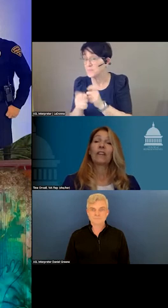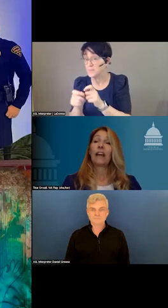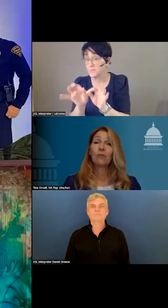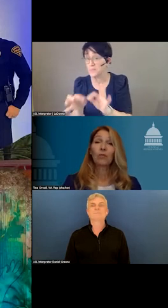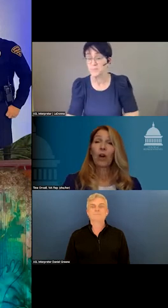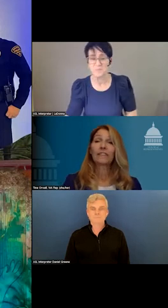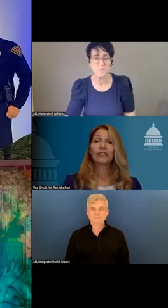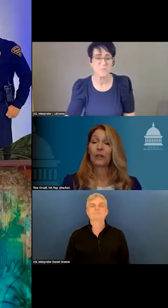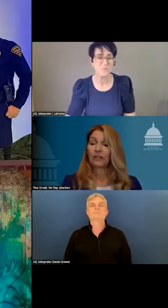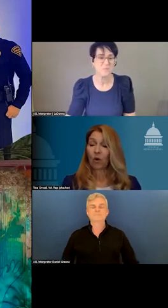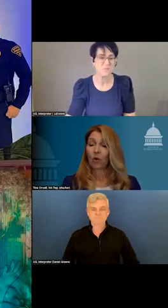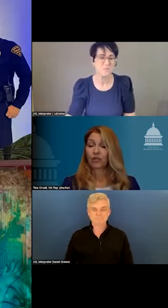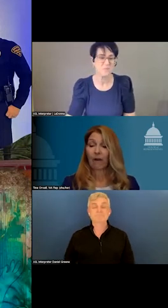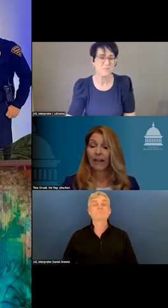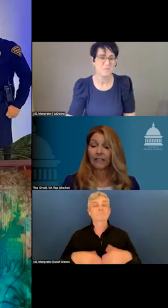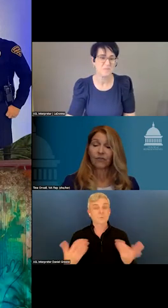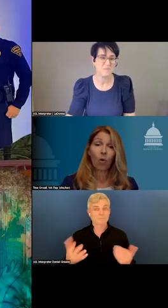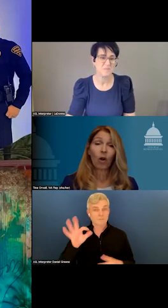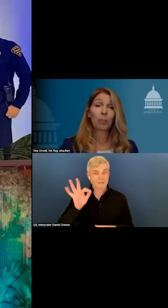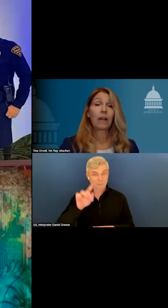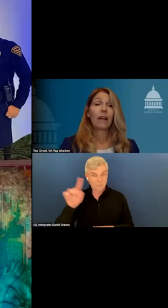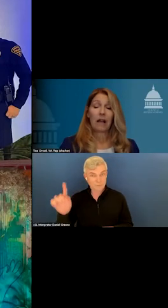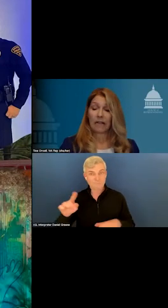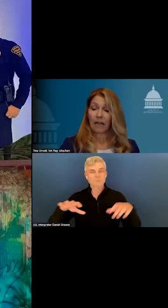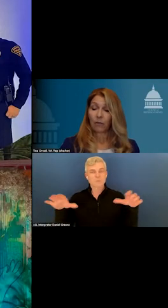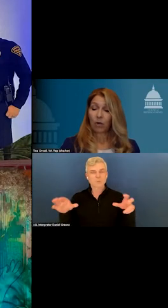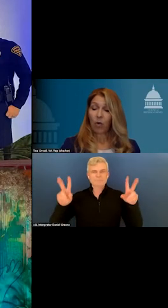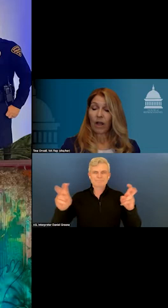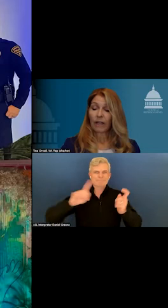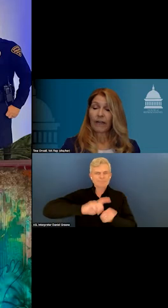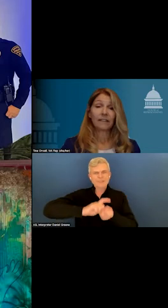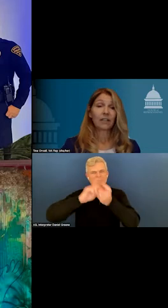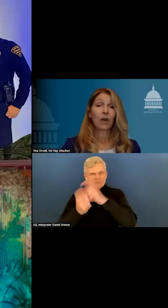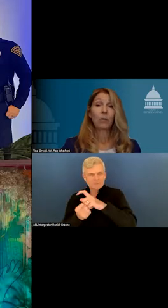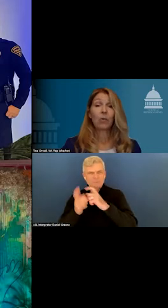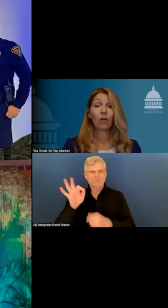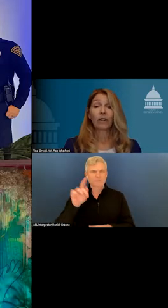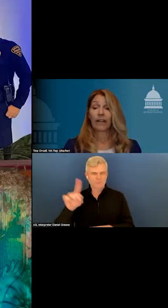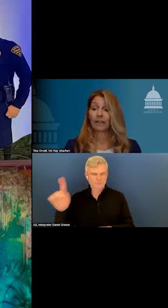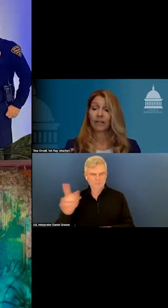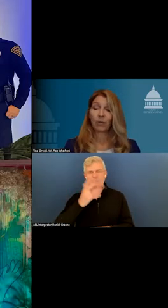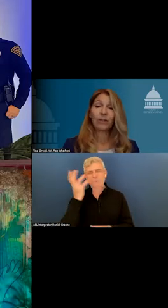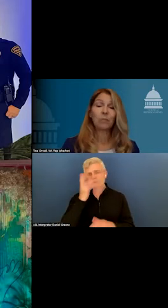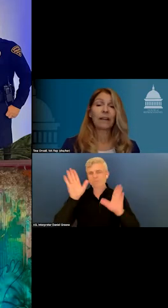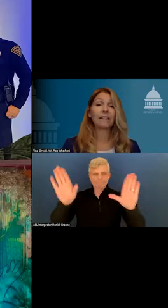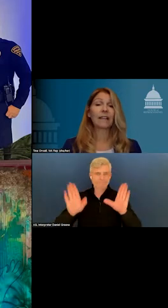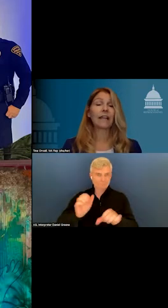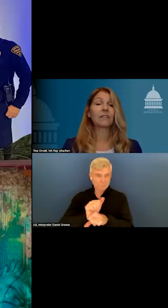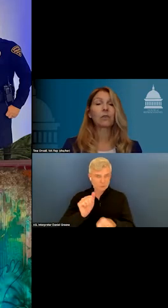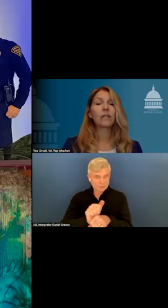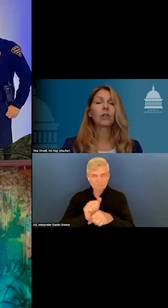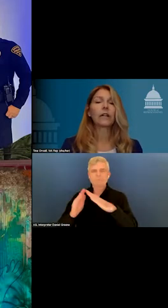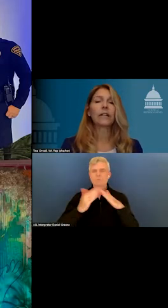So, 911 is doing this whole transform 911. And it's incredible work. And it's community-based.